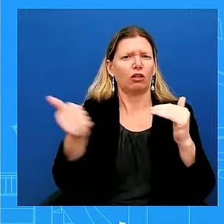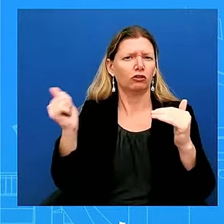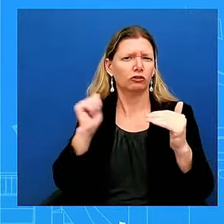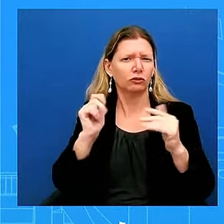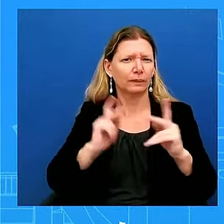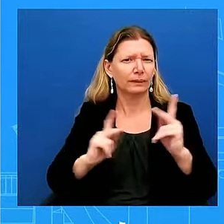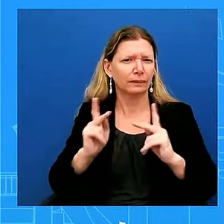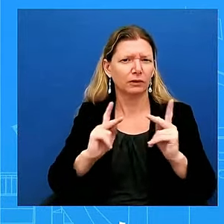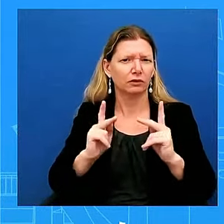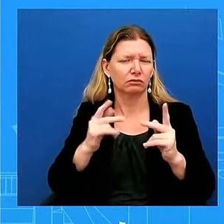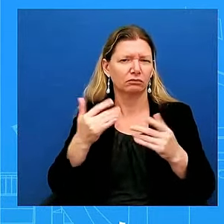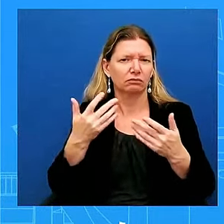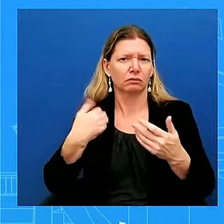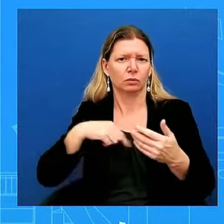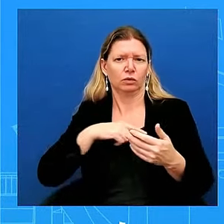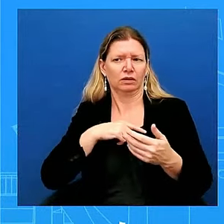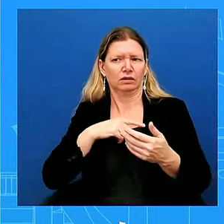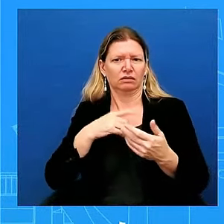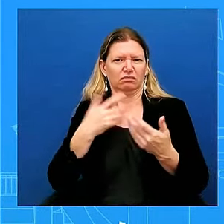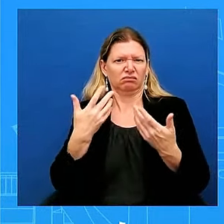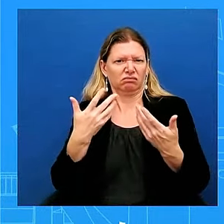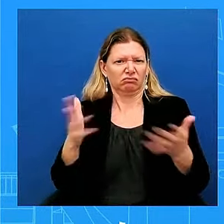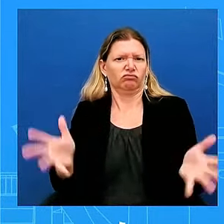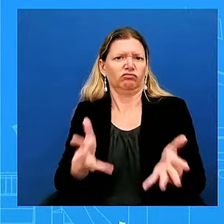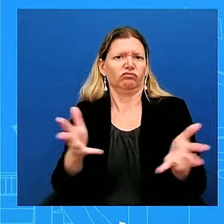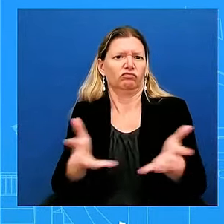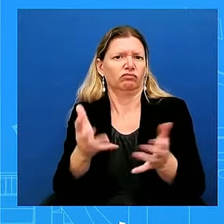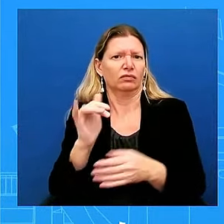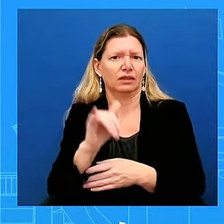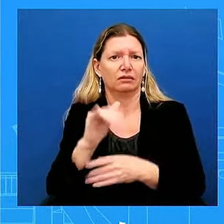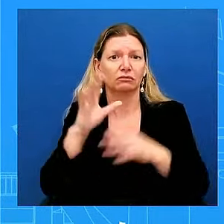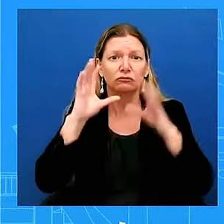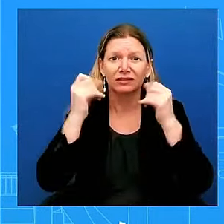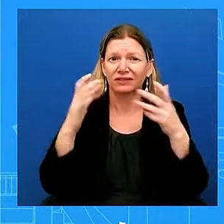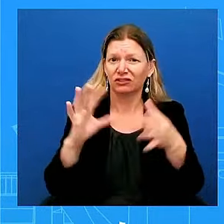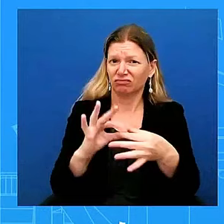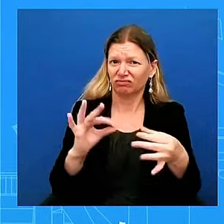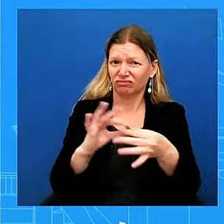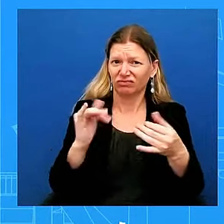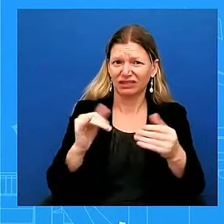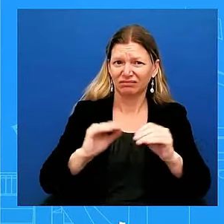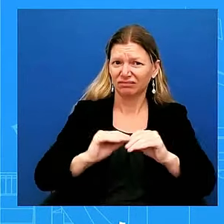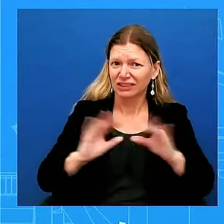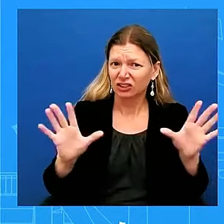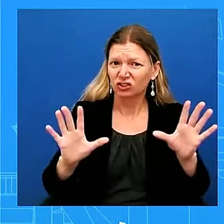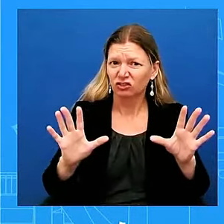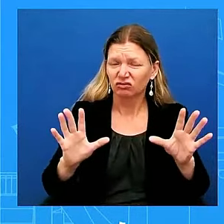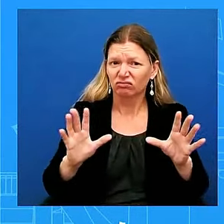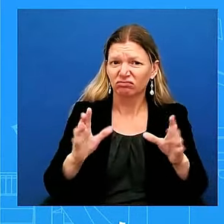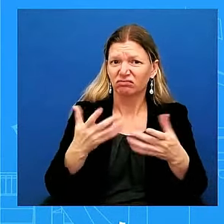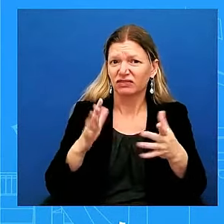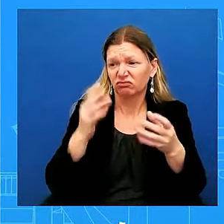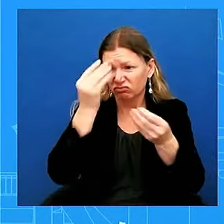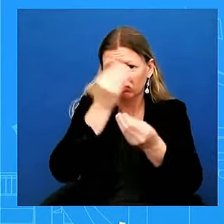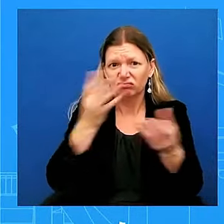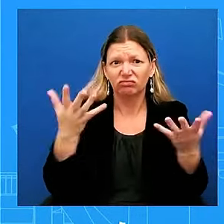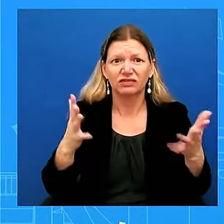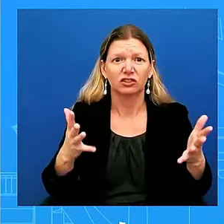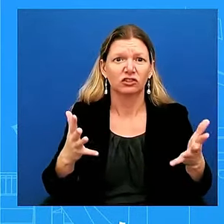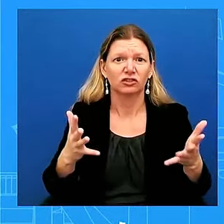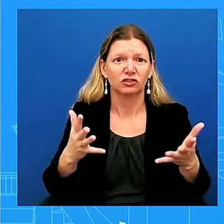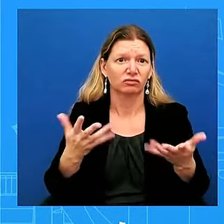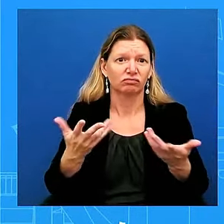message is going to be very, very clear here. And those conversations are continuing. I don't have a relationship to speak to. I don't have any